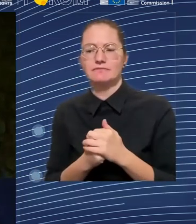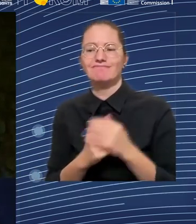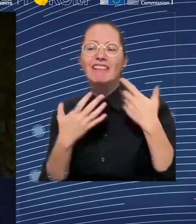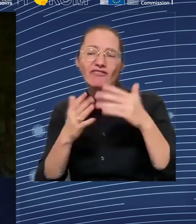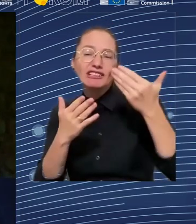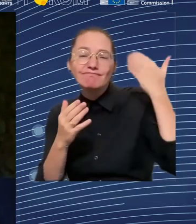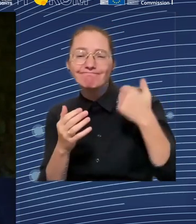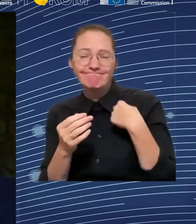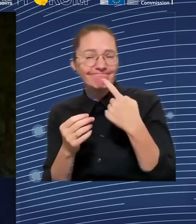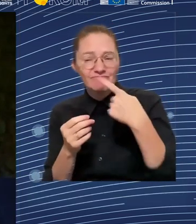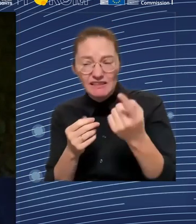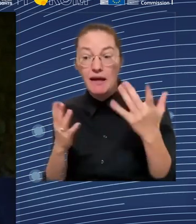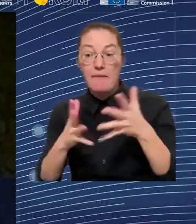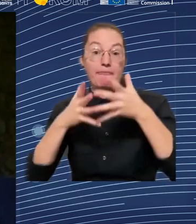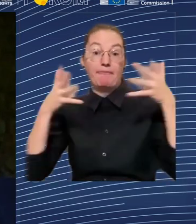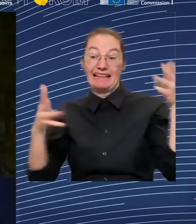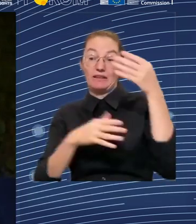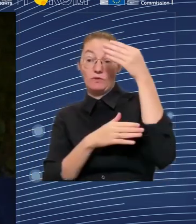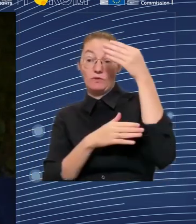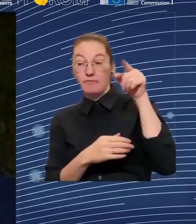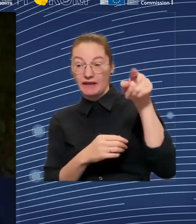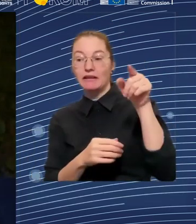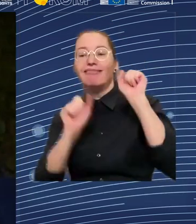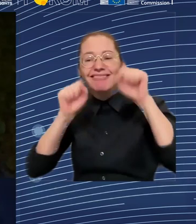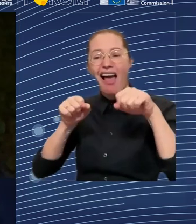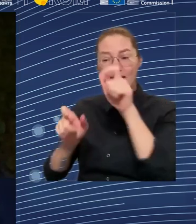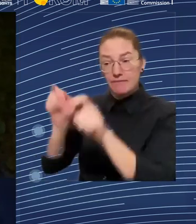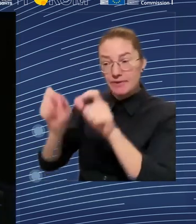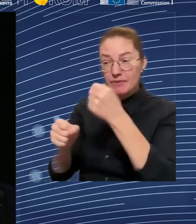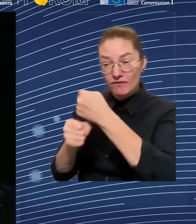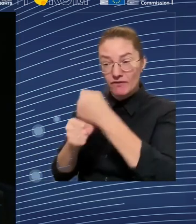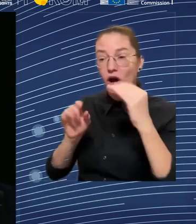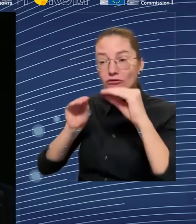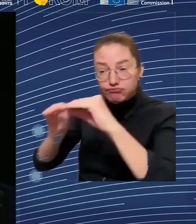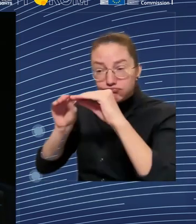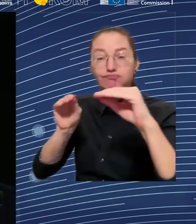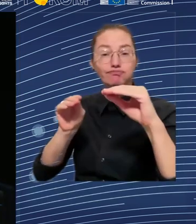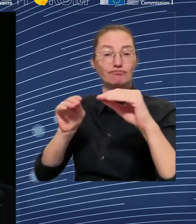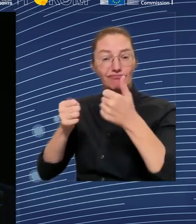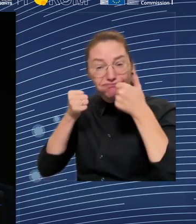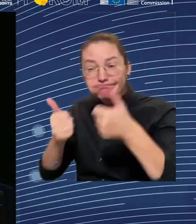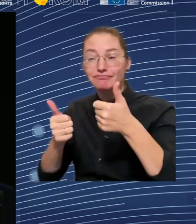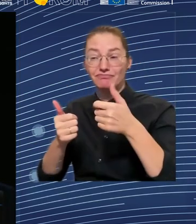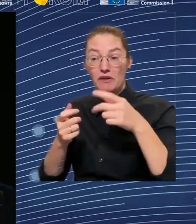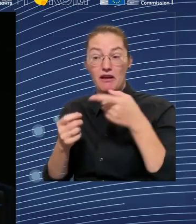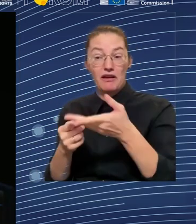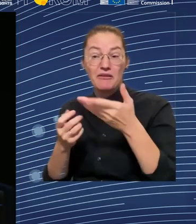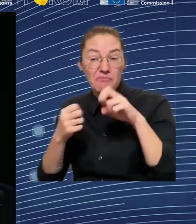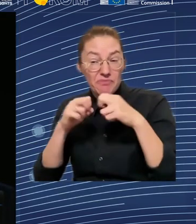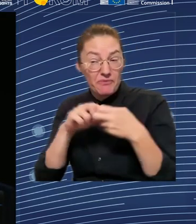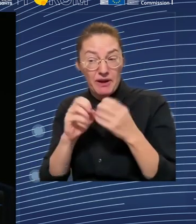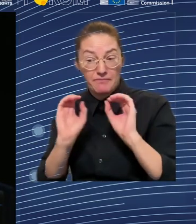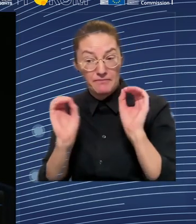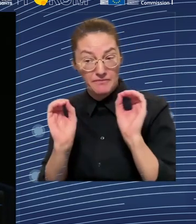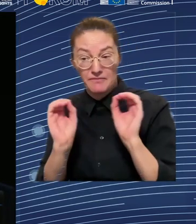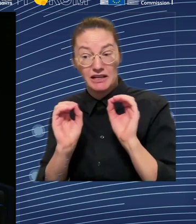Because at least in Spain we have been training people from the supply side. It is what can I teach you? I can teach